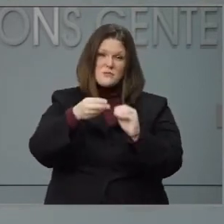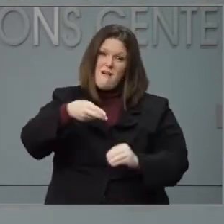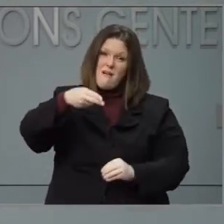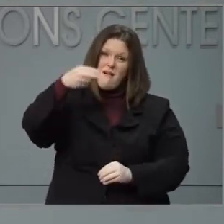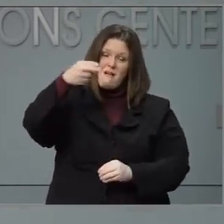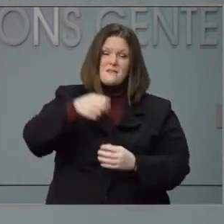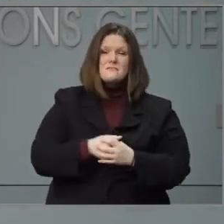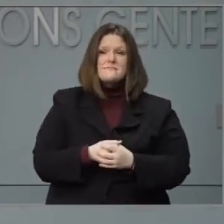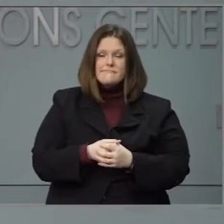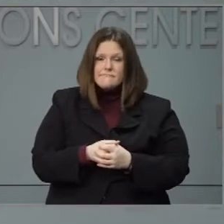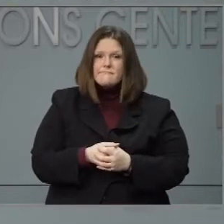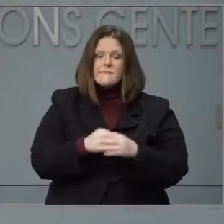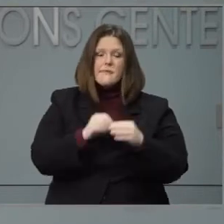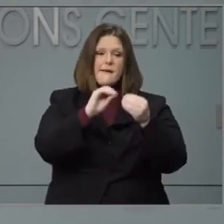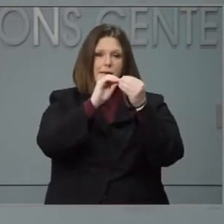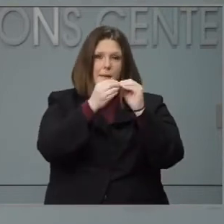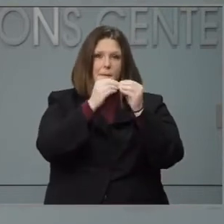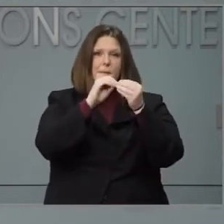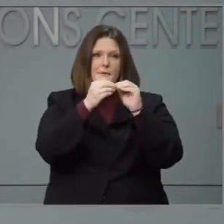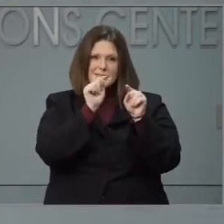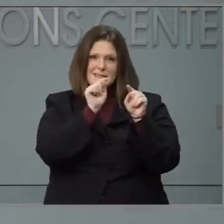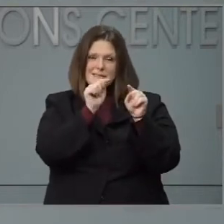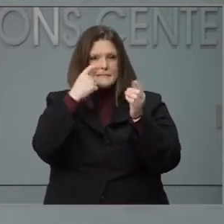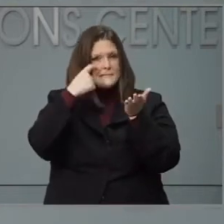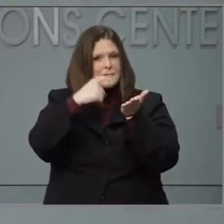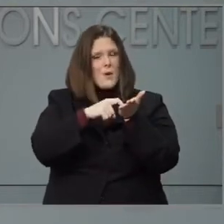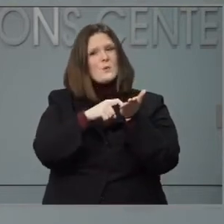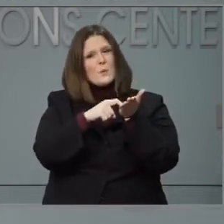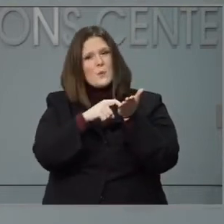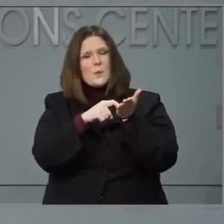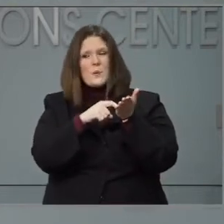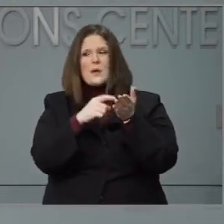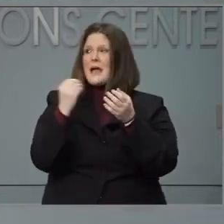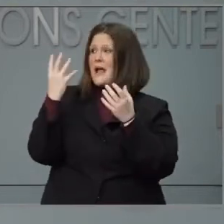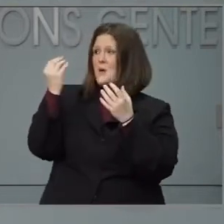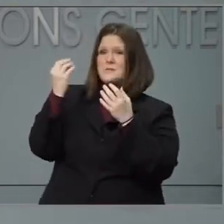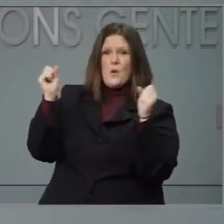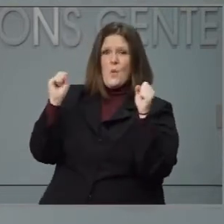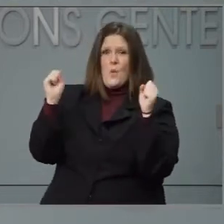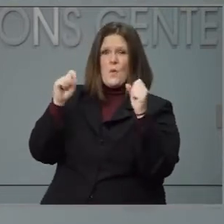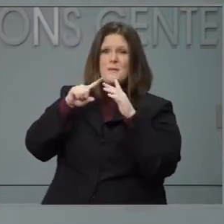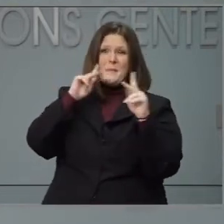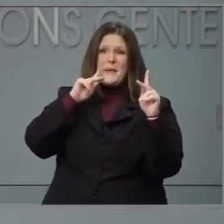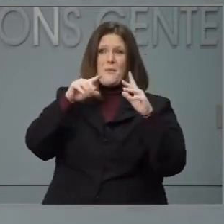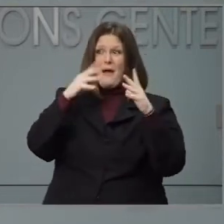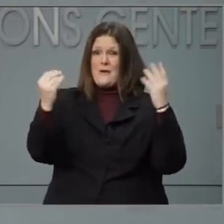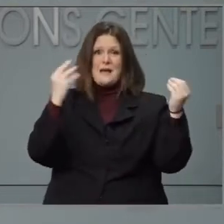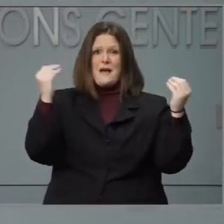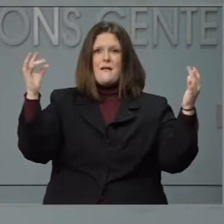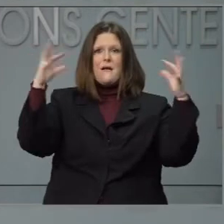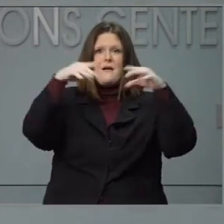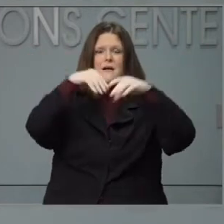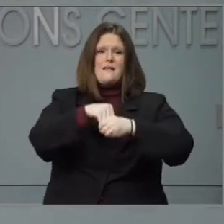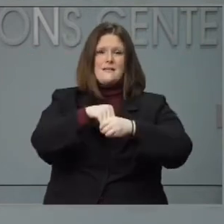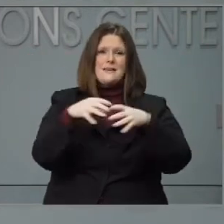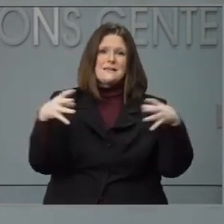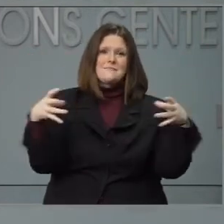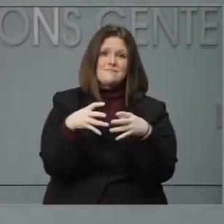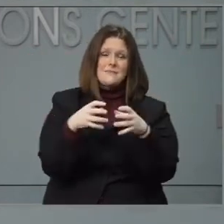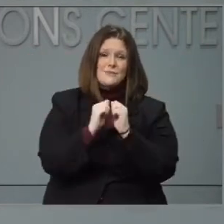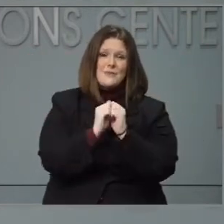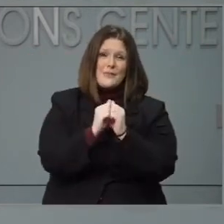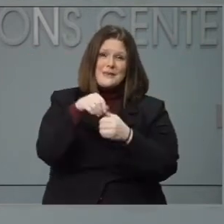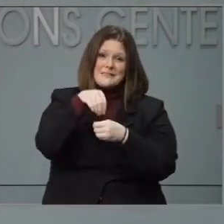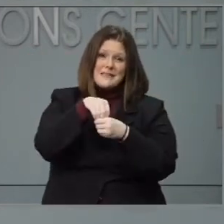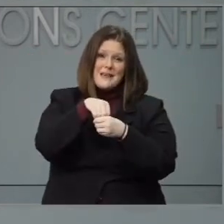and cooler weather driving events indoors, North Carolina will remain paused in our current phase